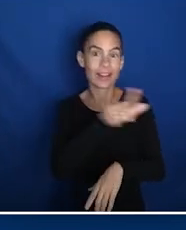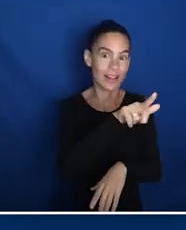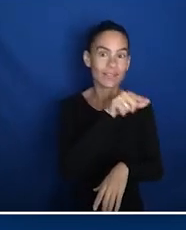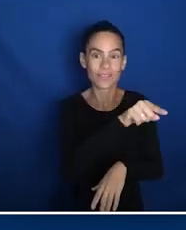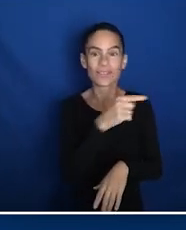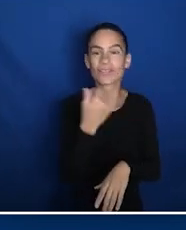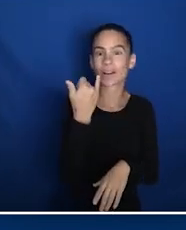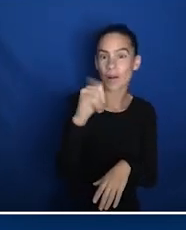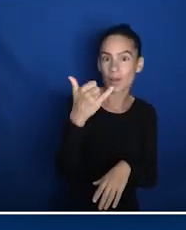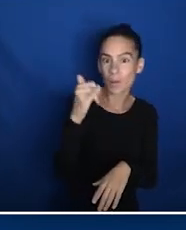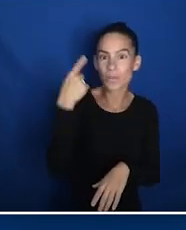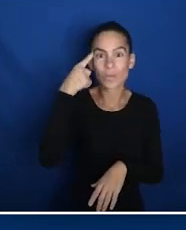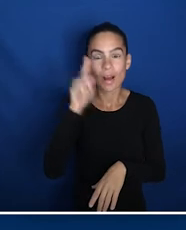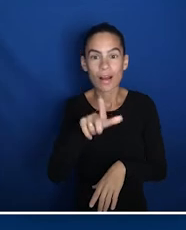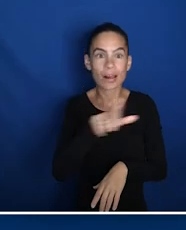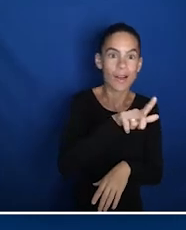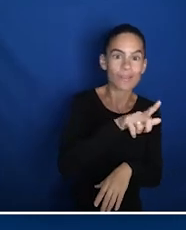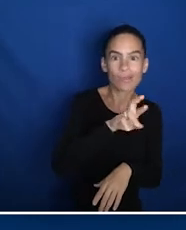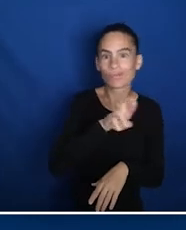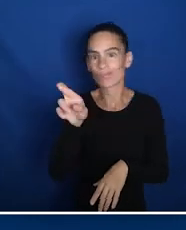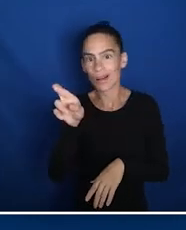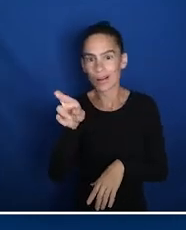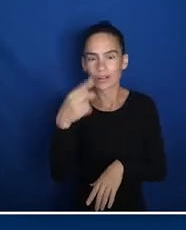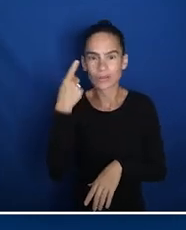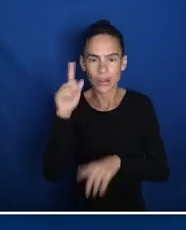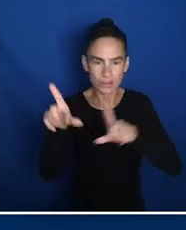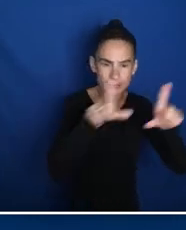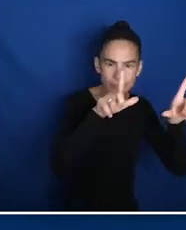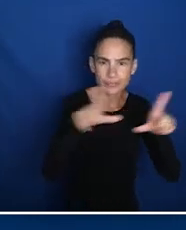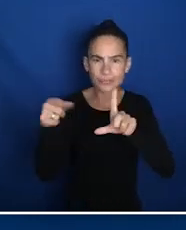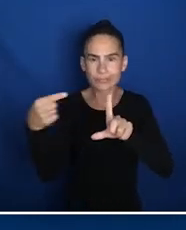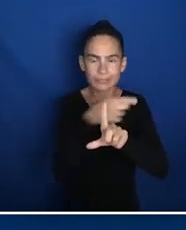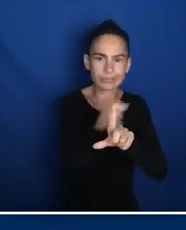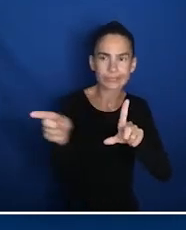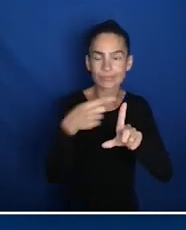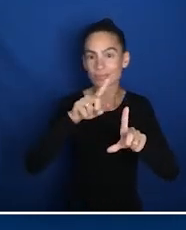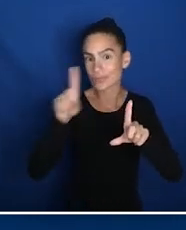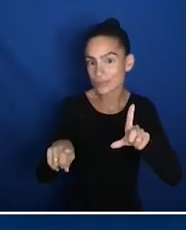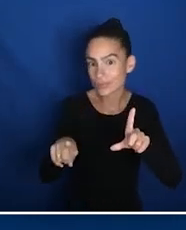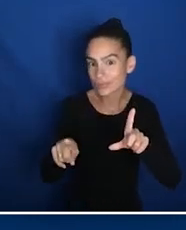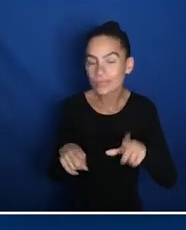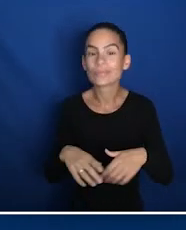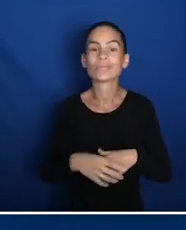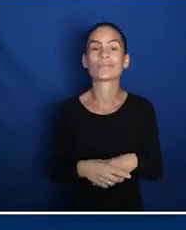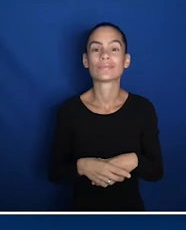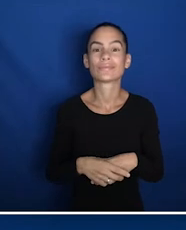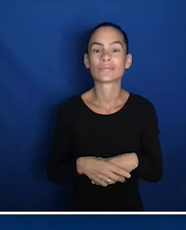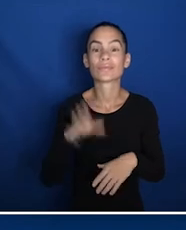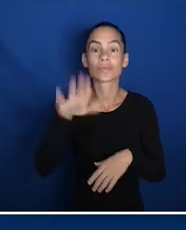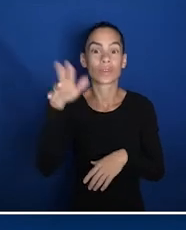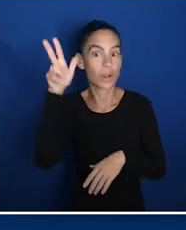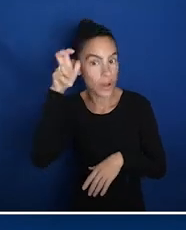left and right arrows to the left of the red X button to navigate through the contest and questions on the ballot button to access